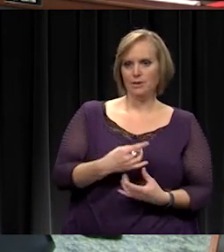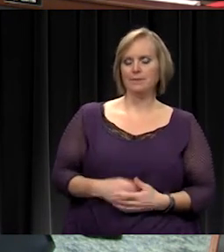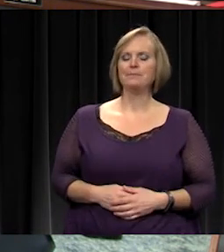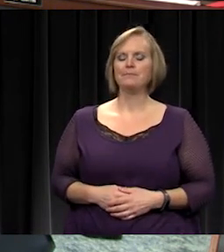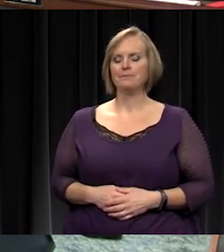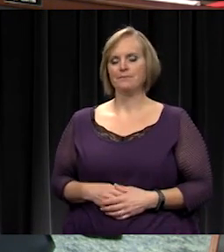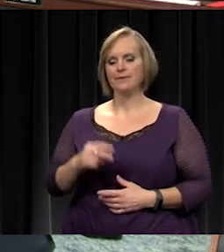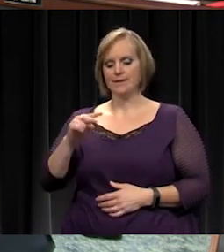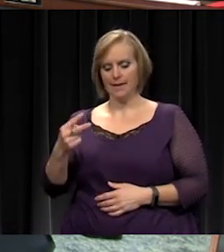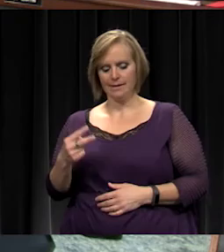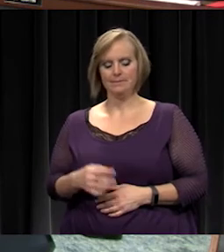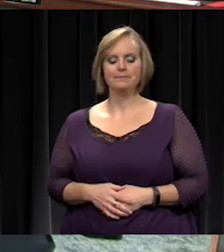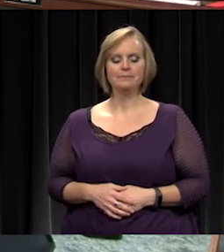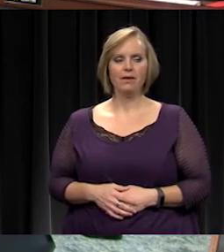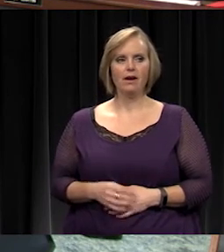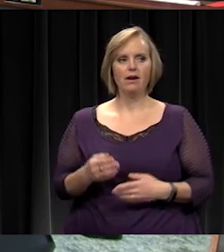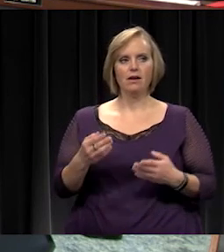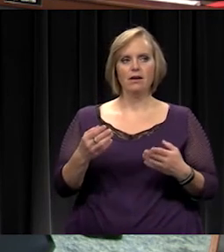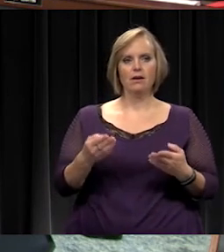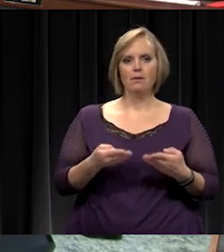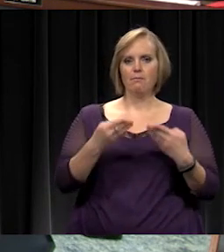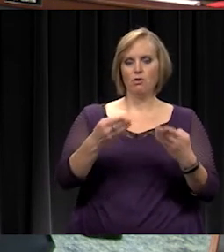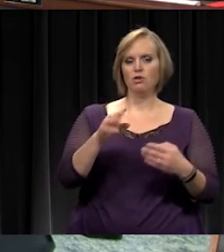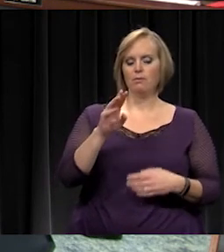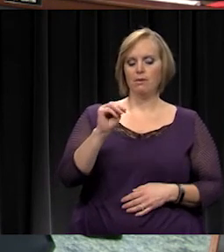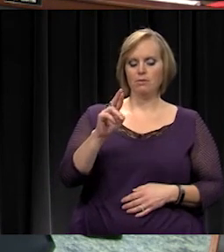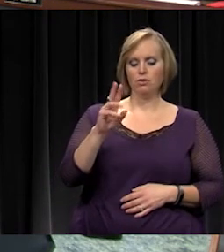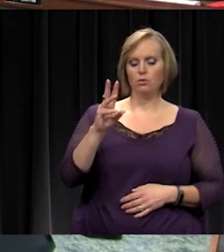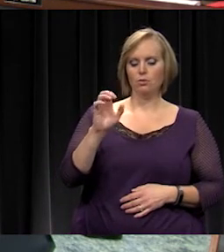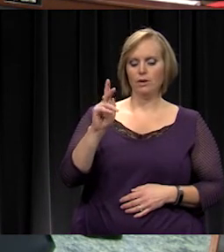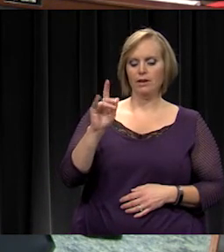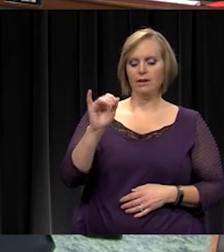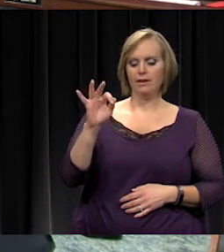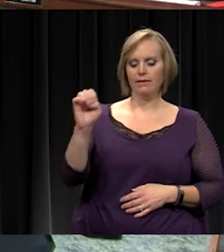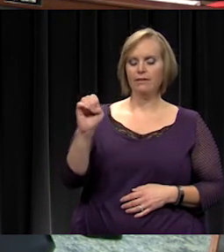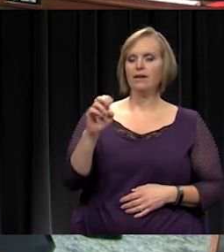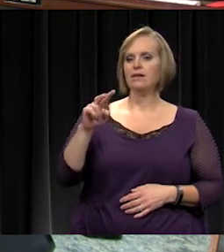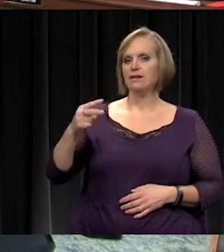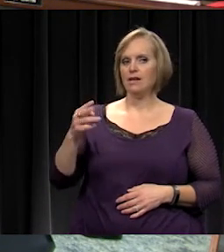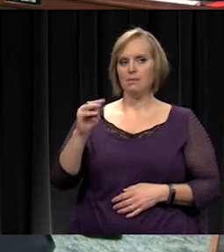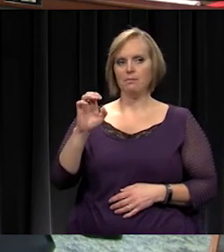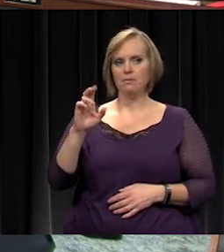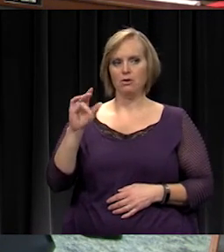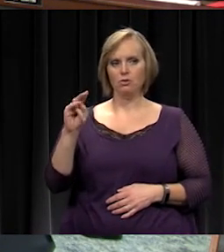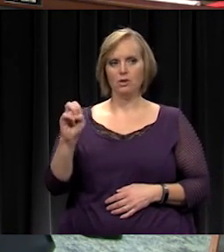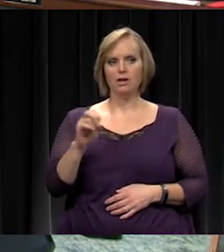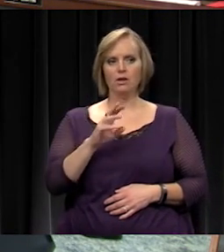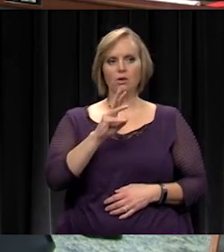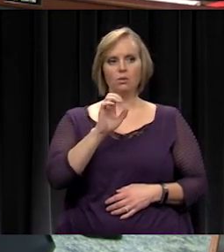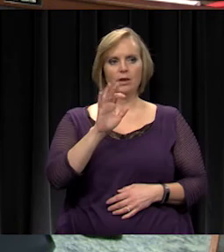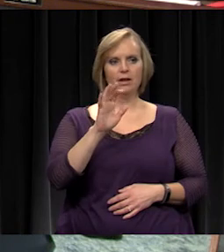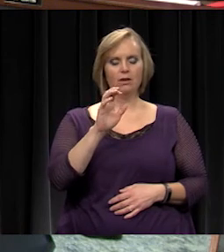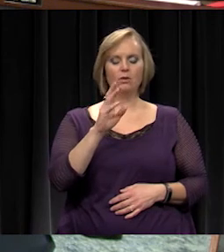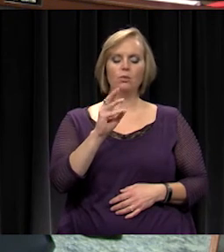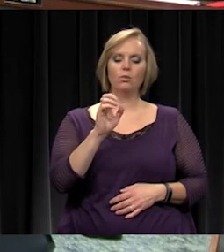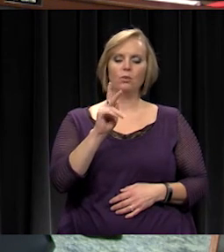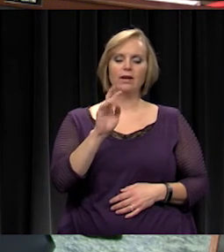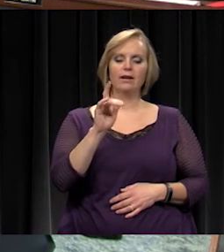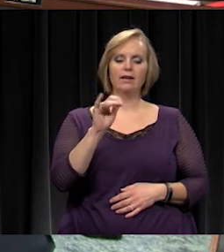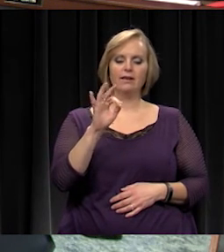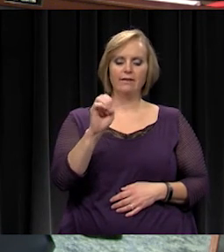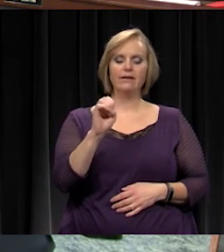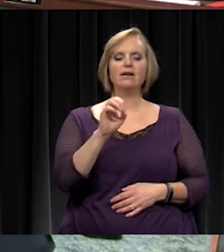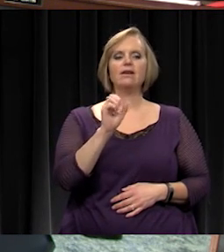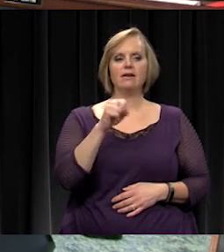Second. Motion by Mr. Whitcliffe, second by Mr. McCune. Mr. Whitcliffe? Yes. Mr. Scheer? Yes. Mr.